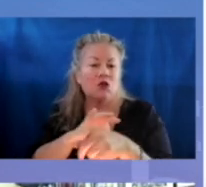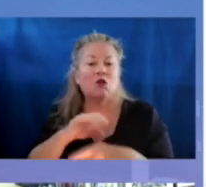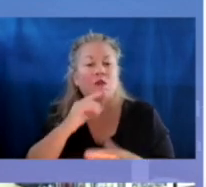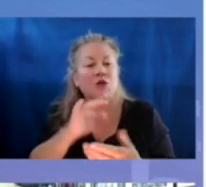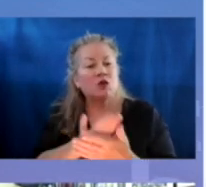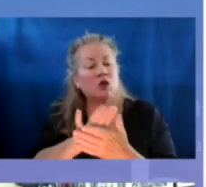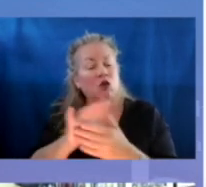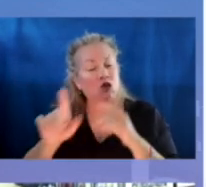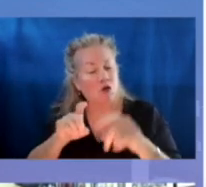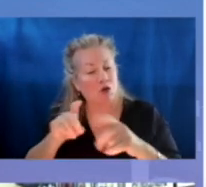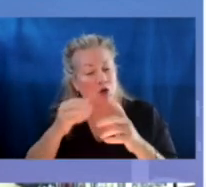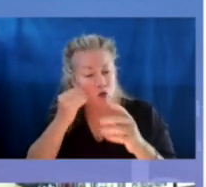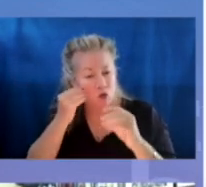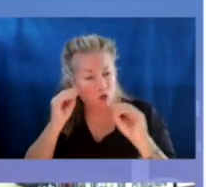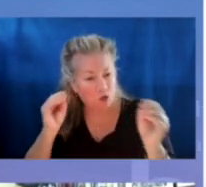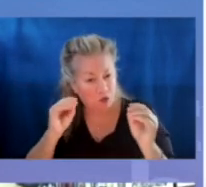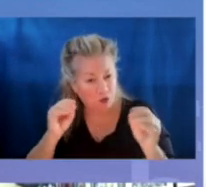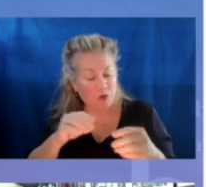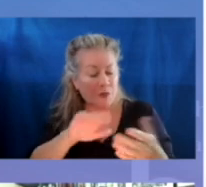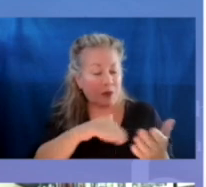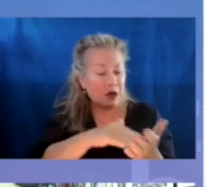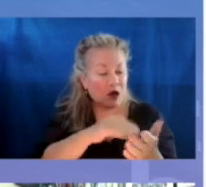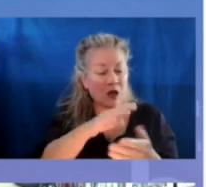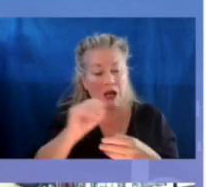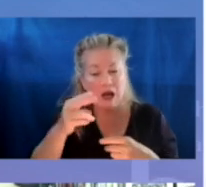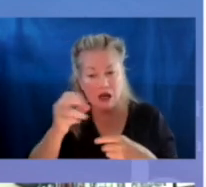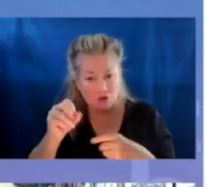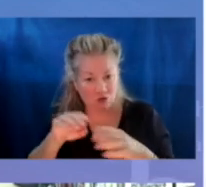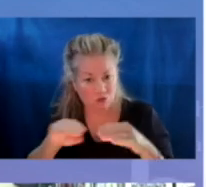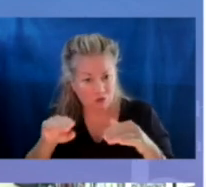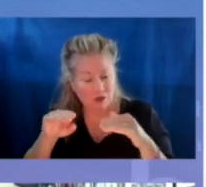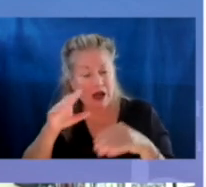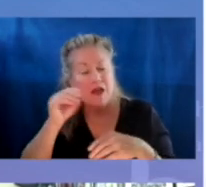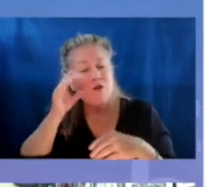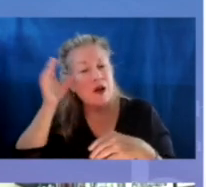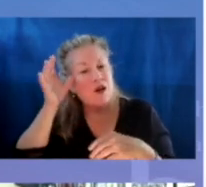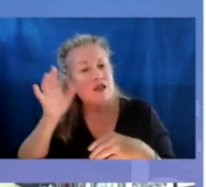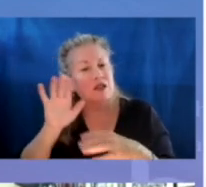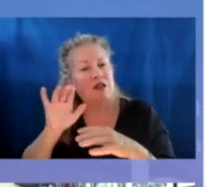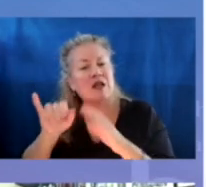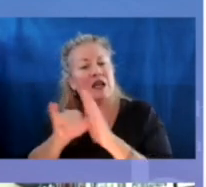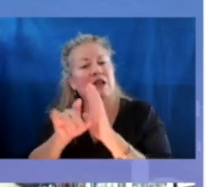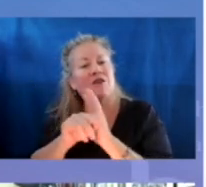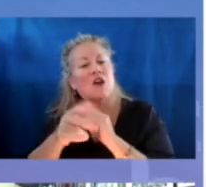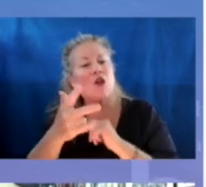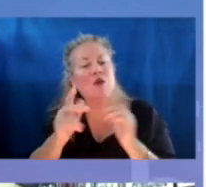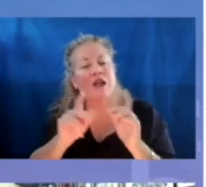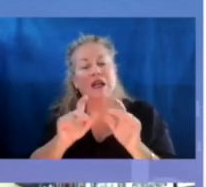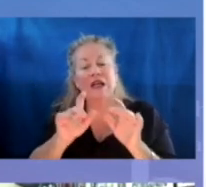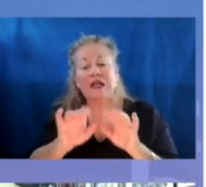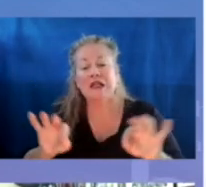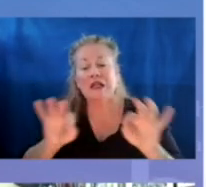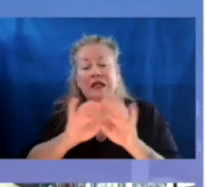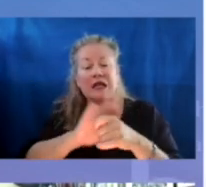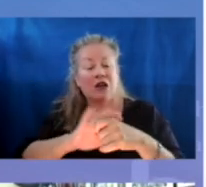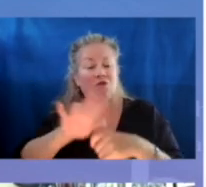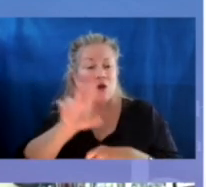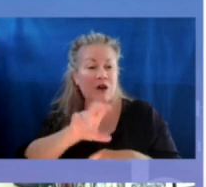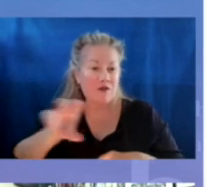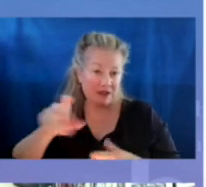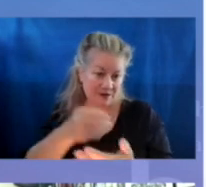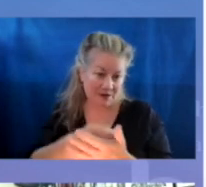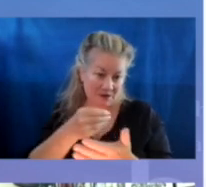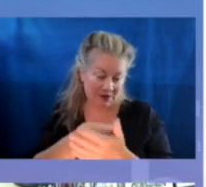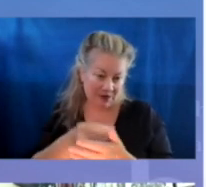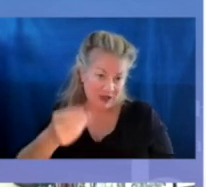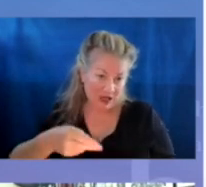surveyed students experiencing homelessness at the middle school and the high school level, as well as their parents, and identified three key areas for investing funds.